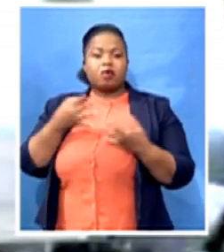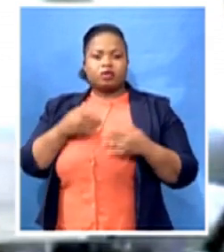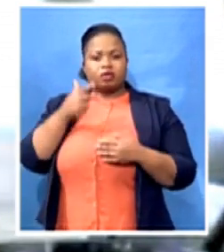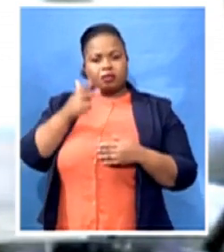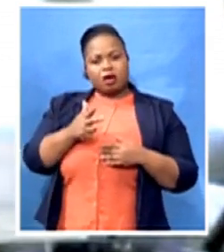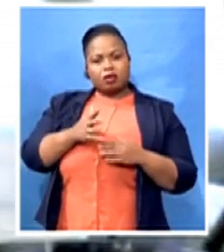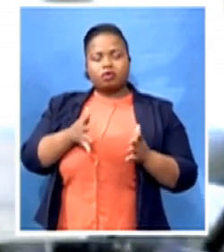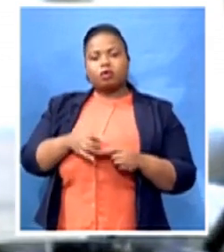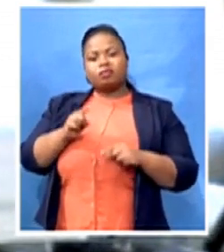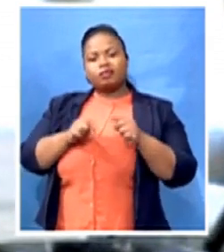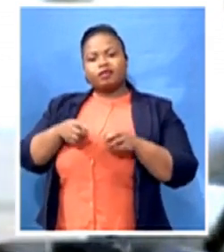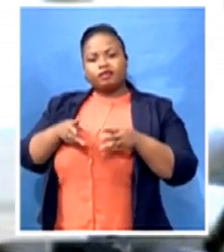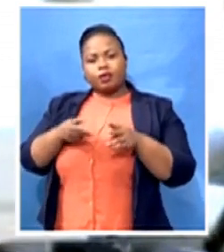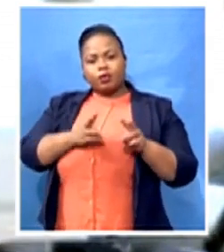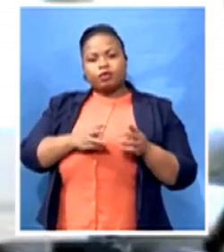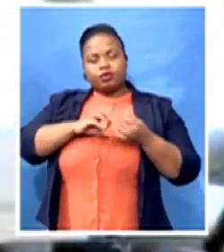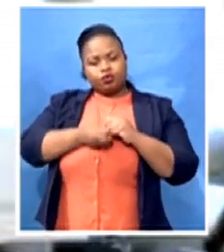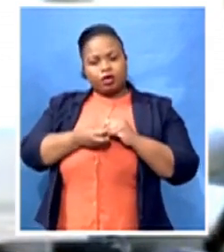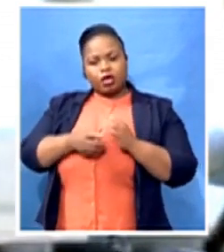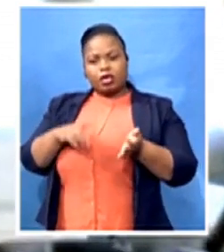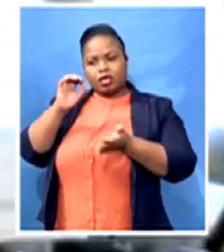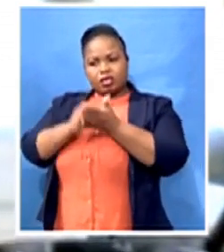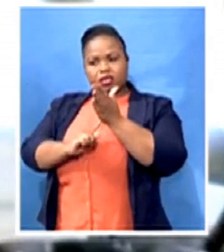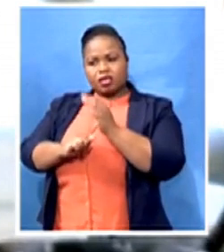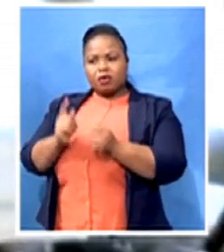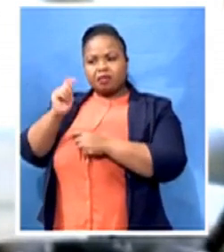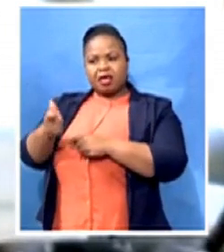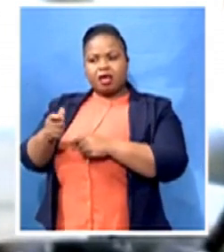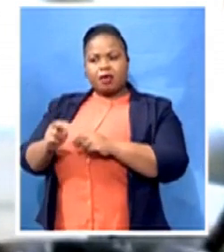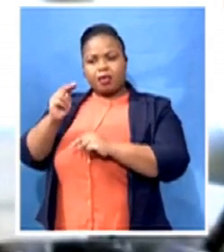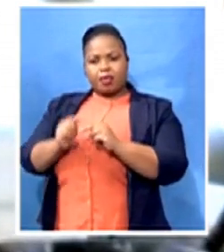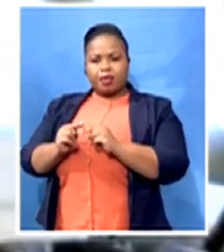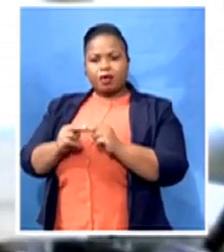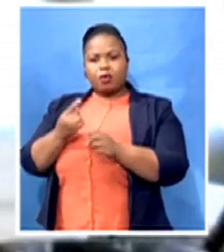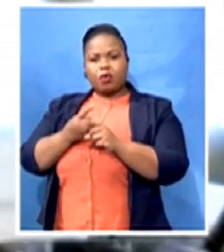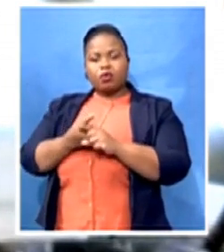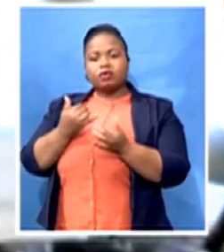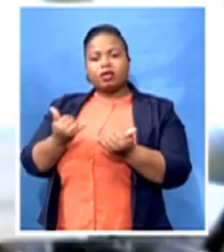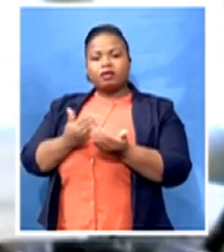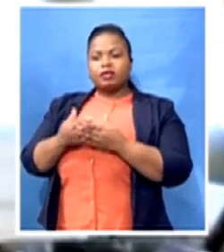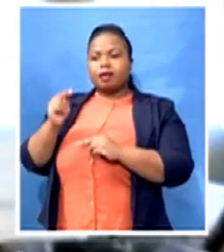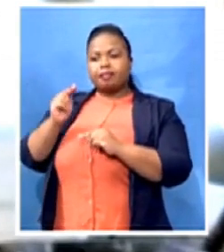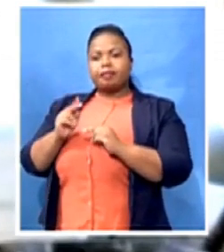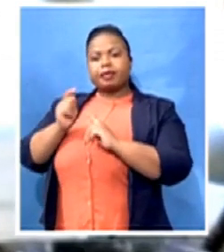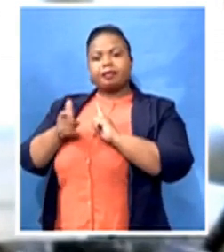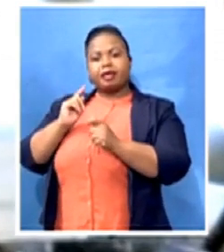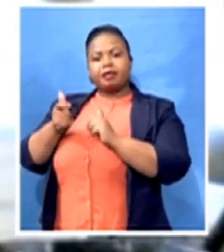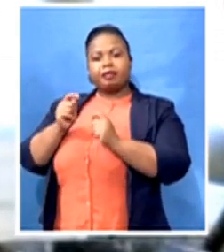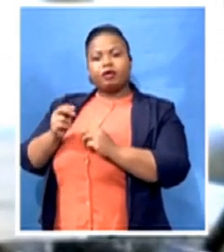discounts and premium reductions that insurers have put in place to try and assist the consumer instead of them cancelling cover.